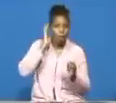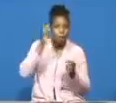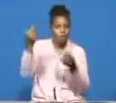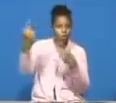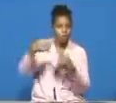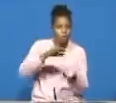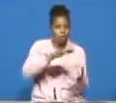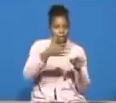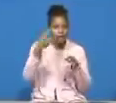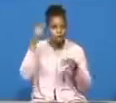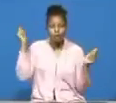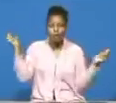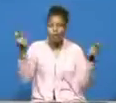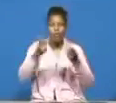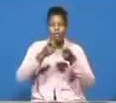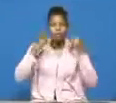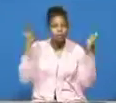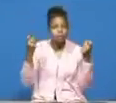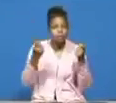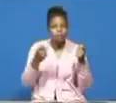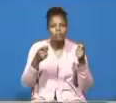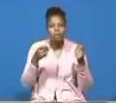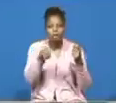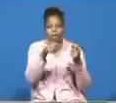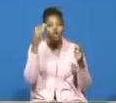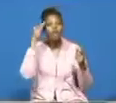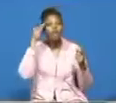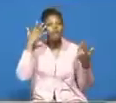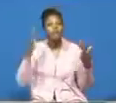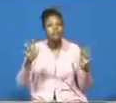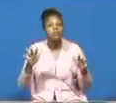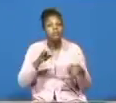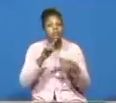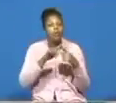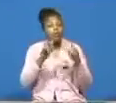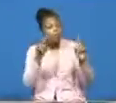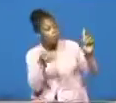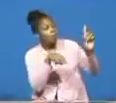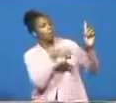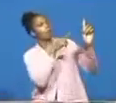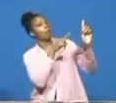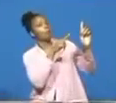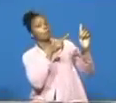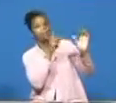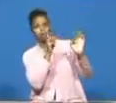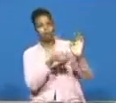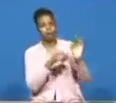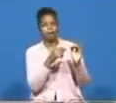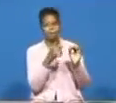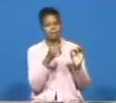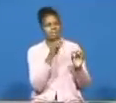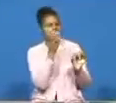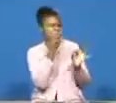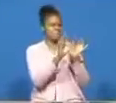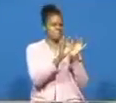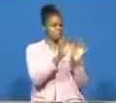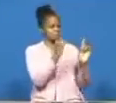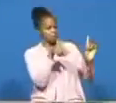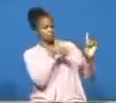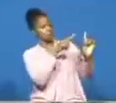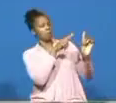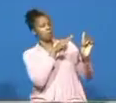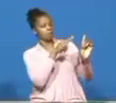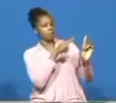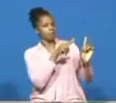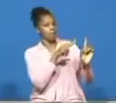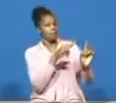for all of our sins they knew that when they looked upon it it couldn't just be a casual look for if they